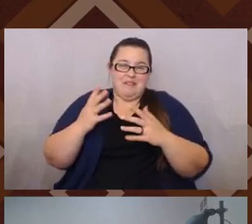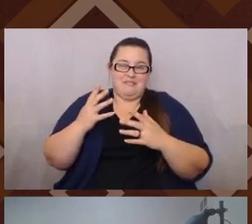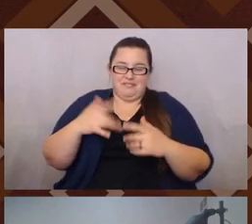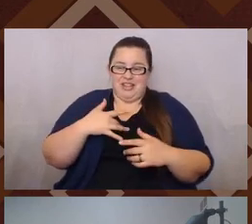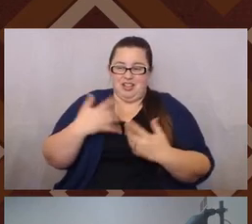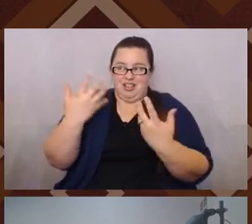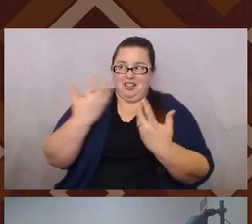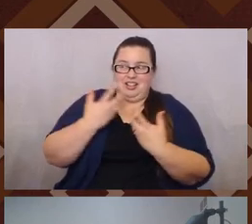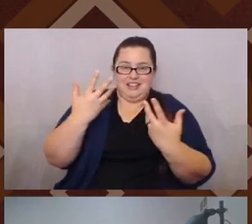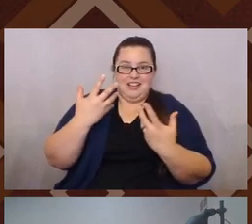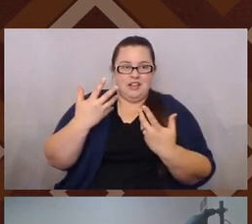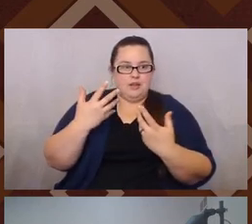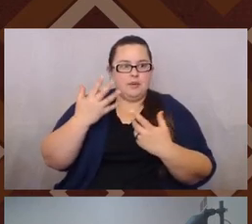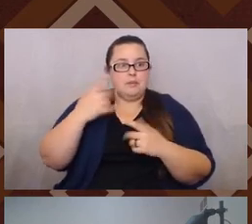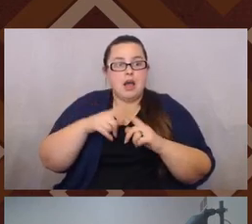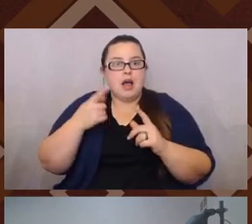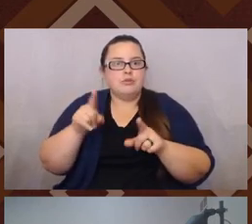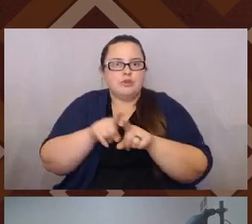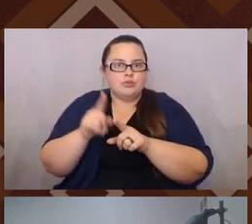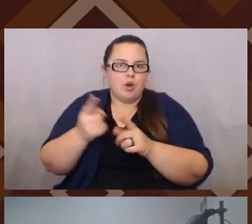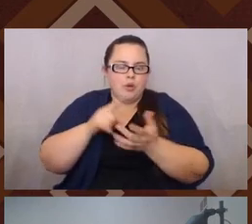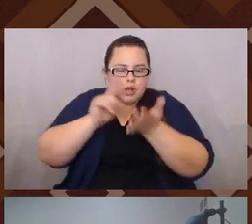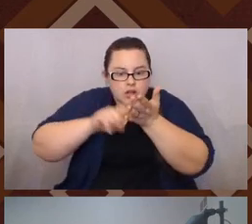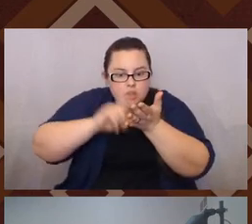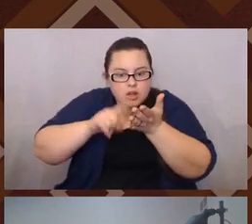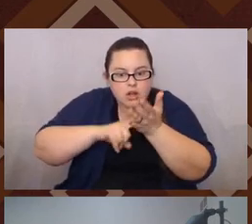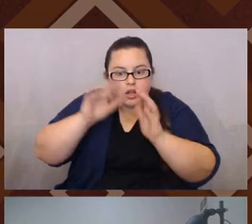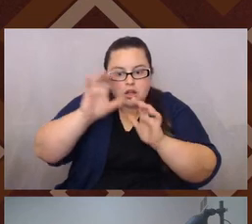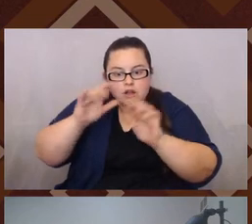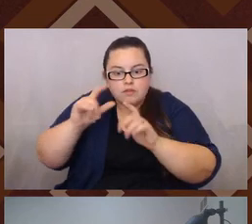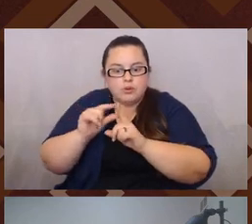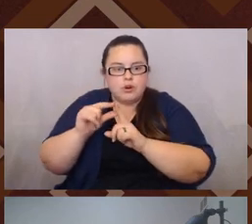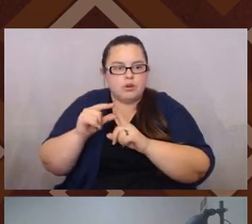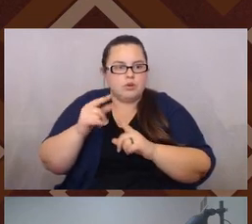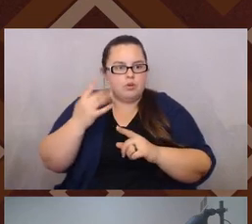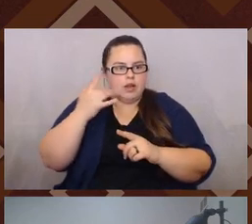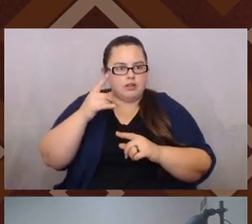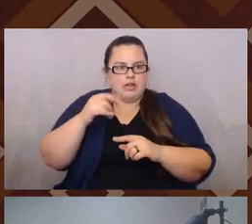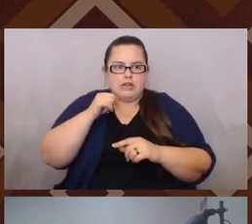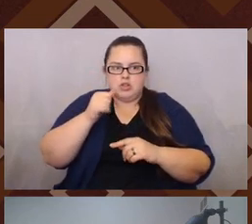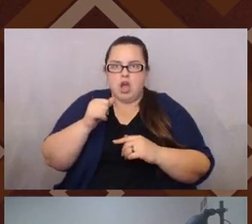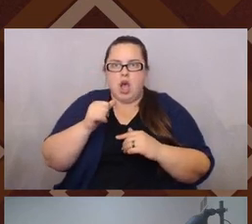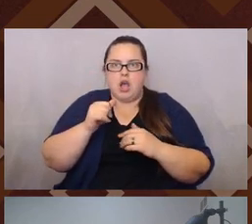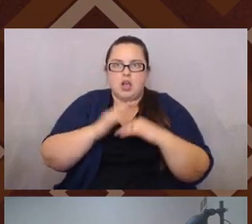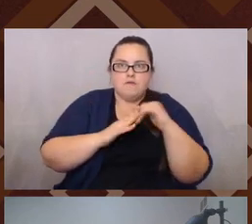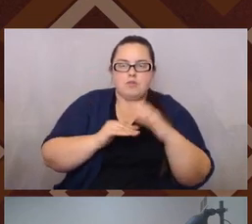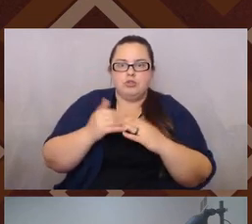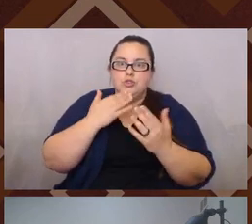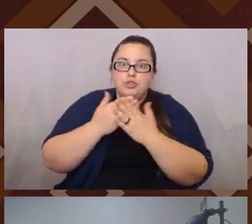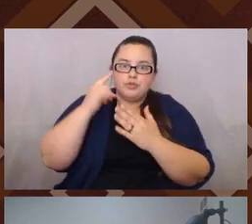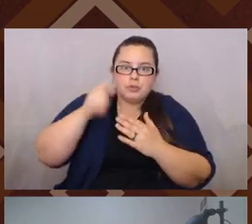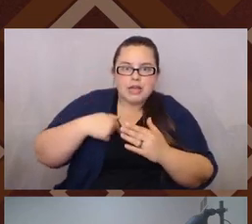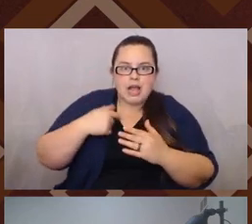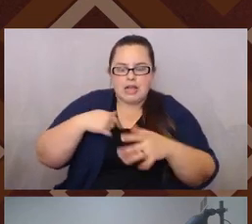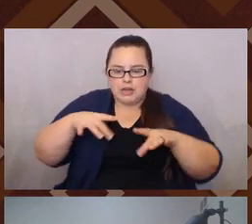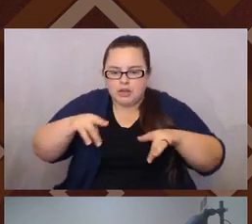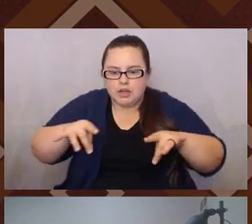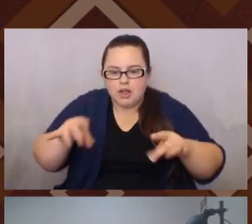also was like always looking up words. Cause I was like, uh, this discomfort is good for me. Right. Like there's something also to learn from that.